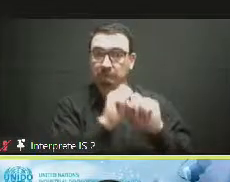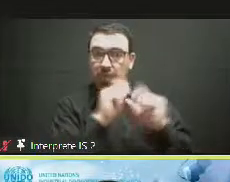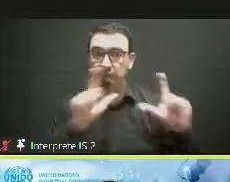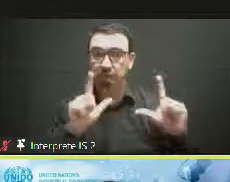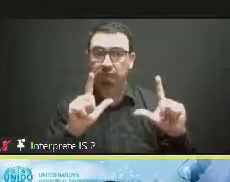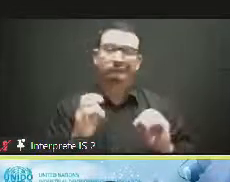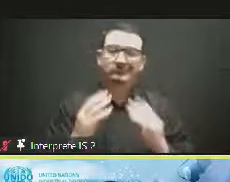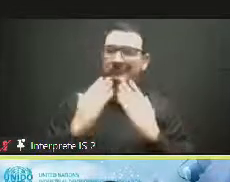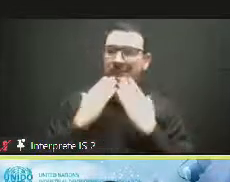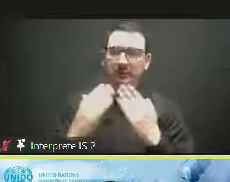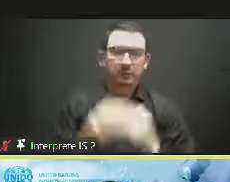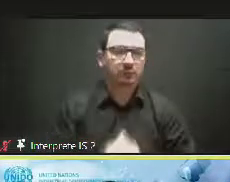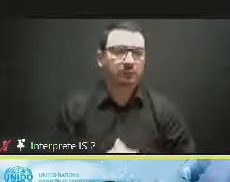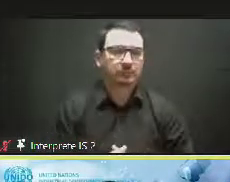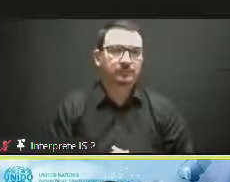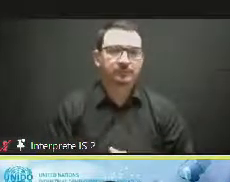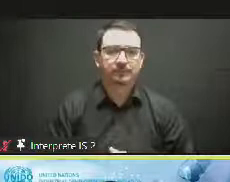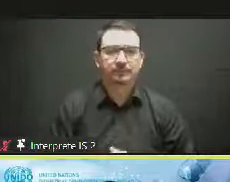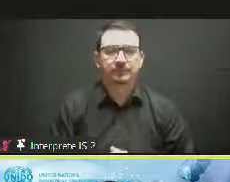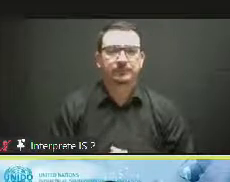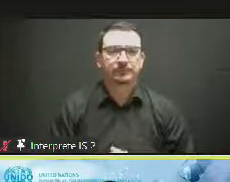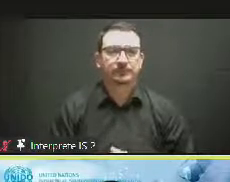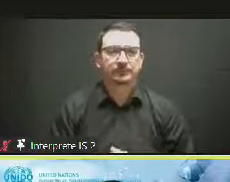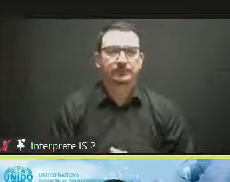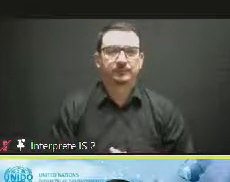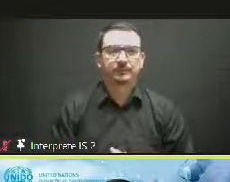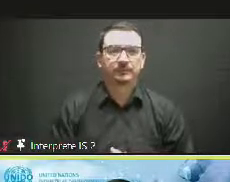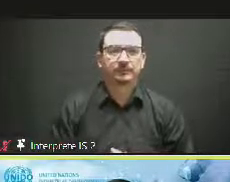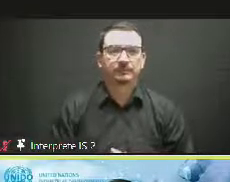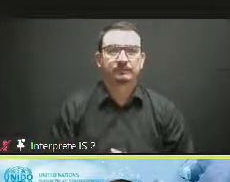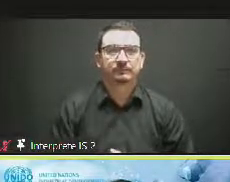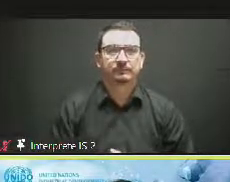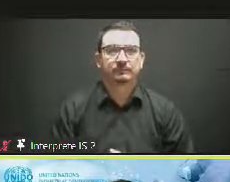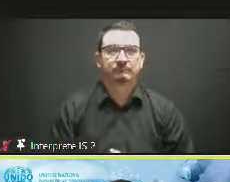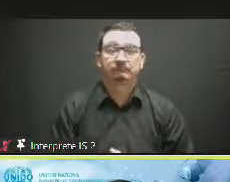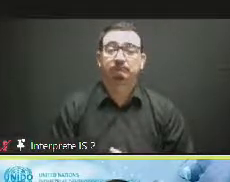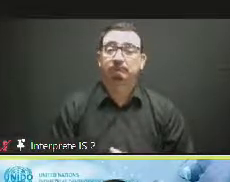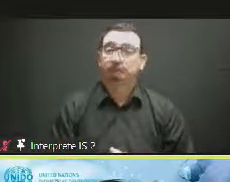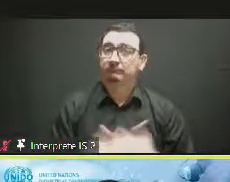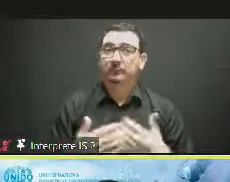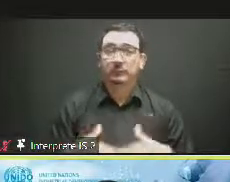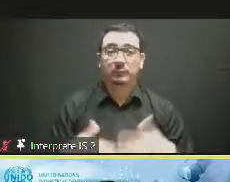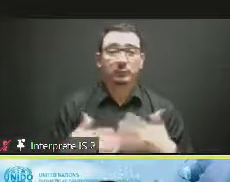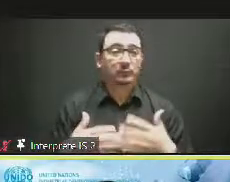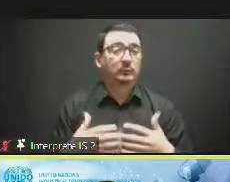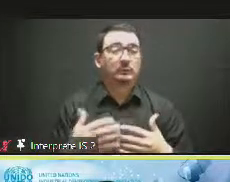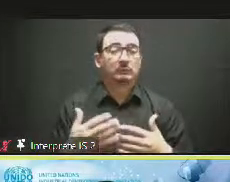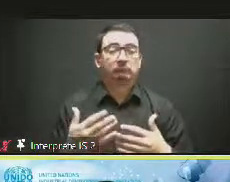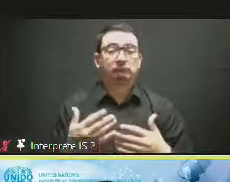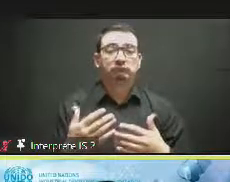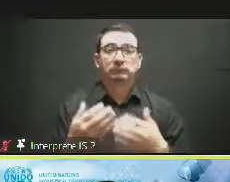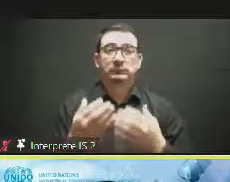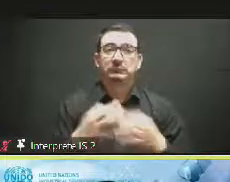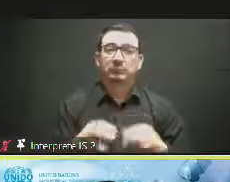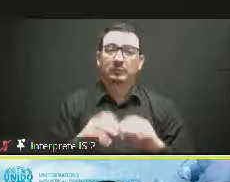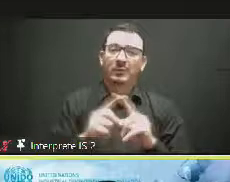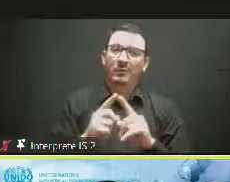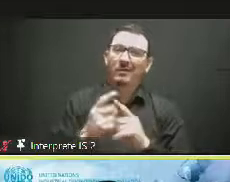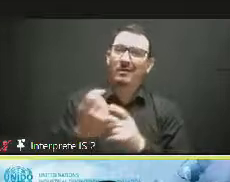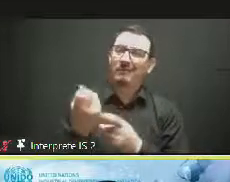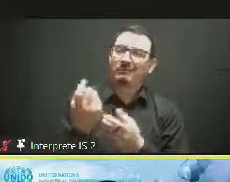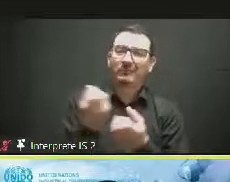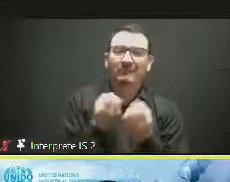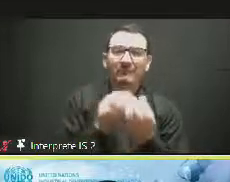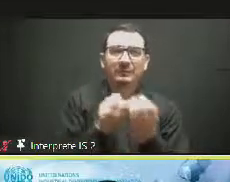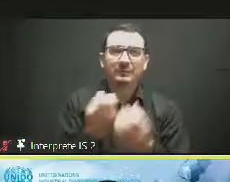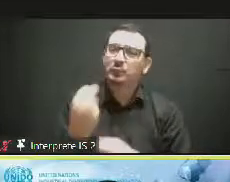hearing all the distinguished speakers in the press session and the opening.